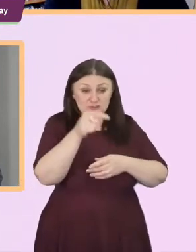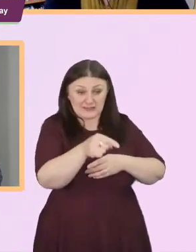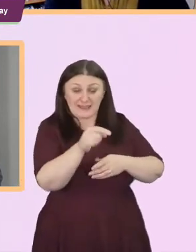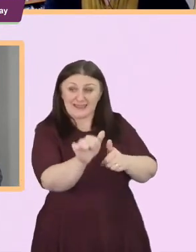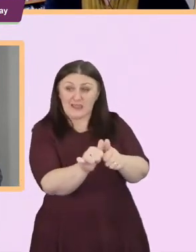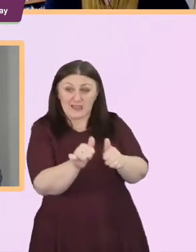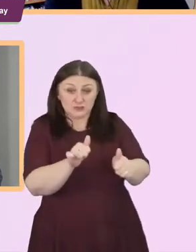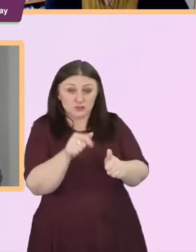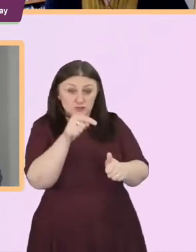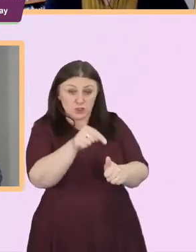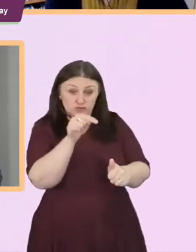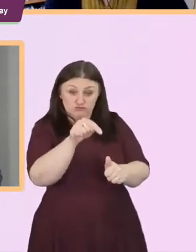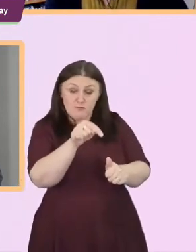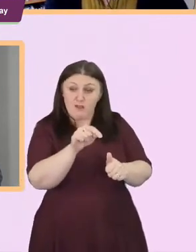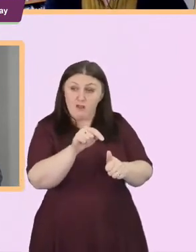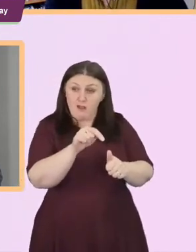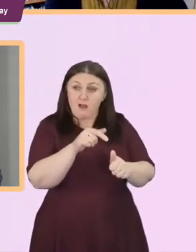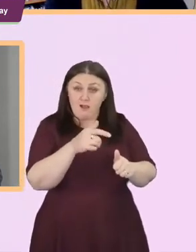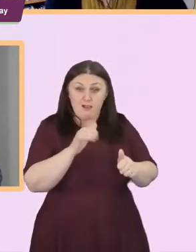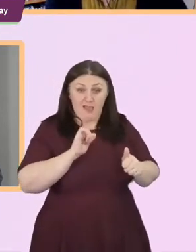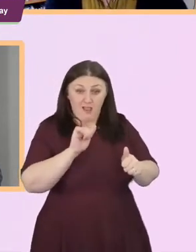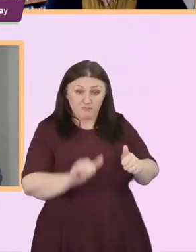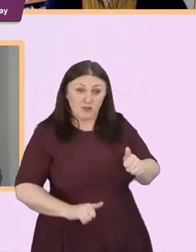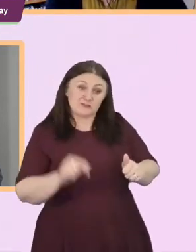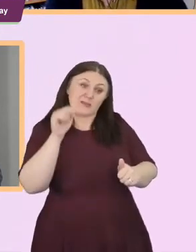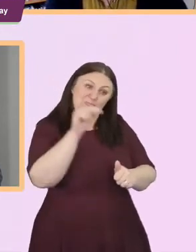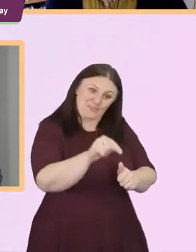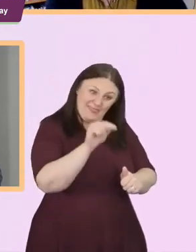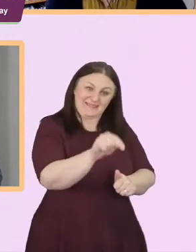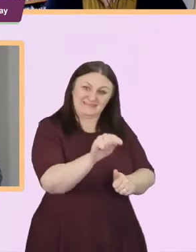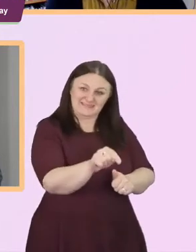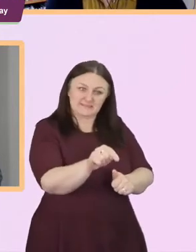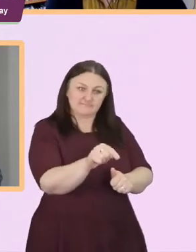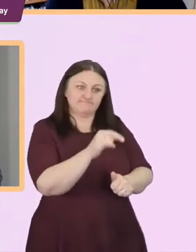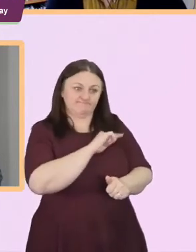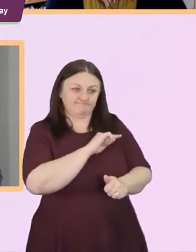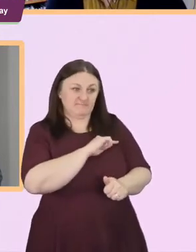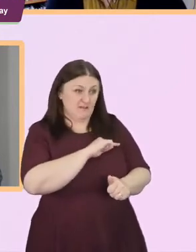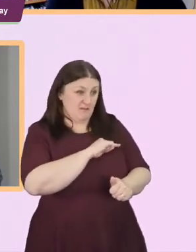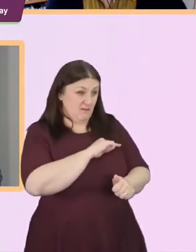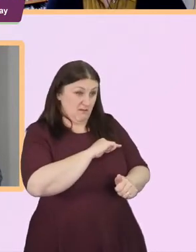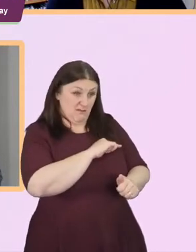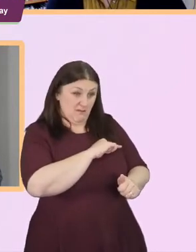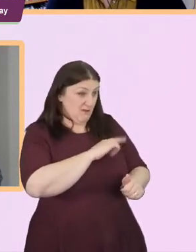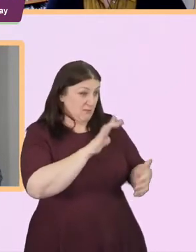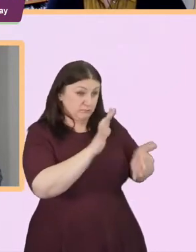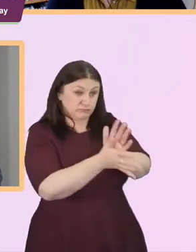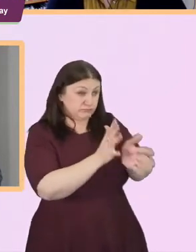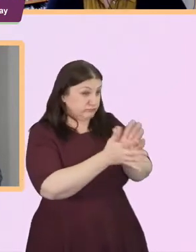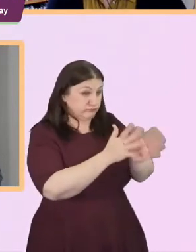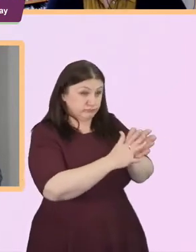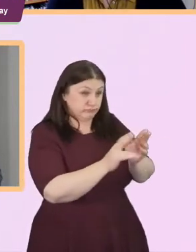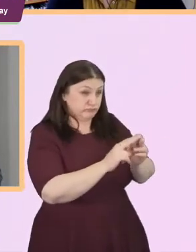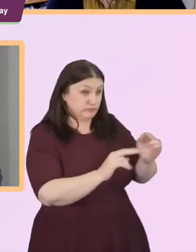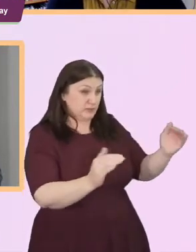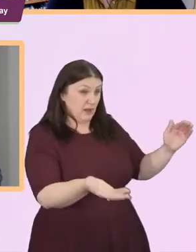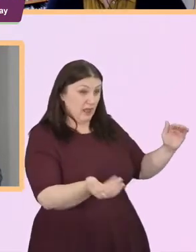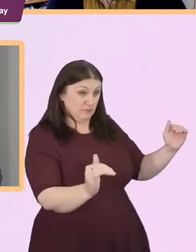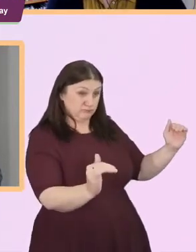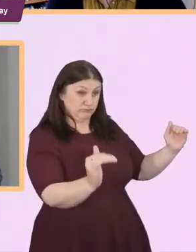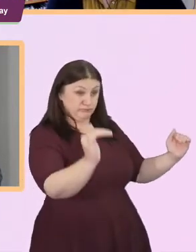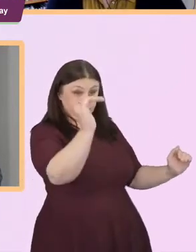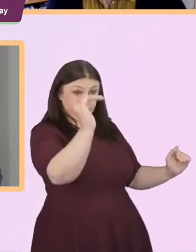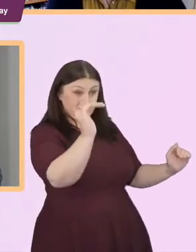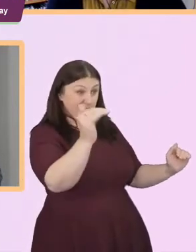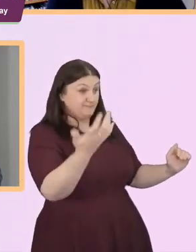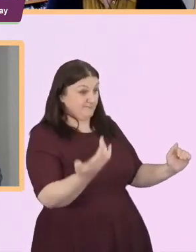agriculture that is really causing the large scale degradation um it's not great for the local farmers